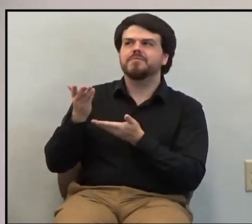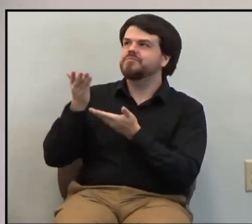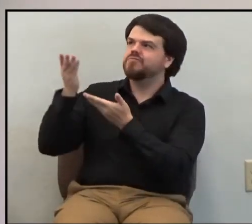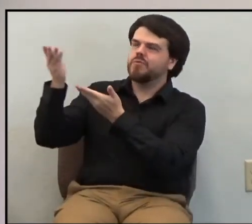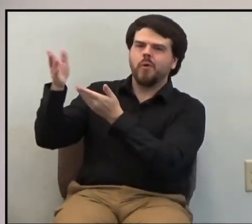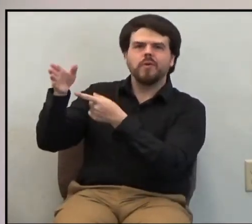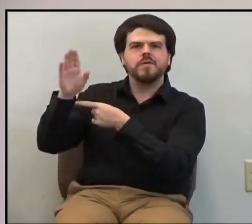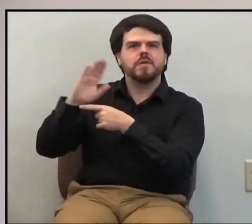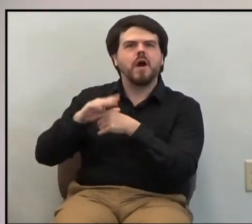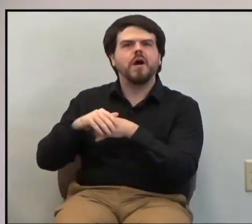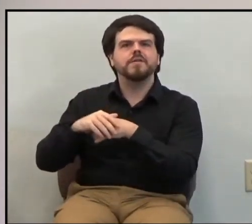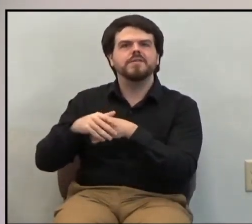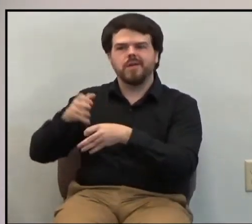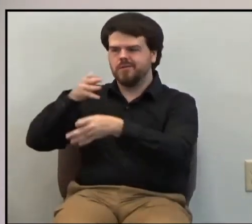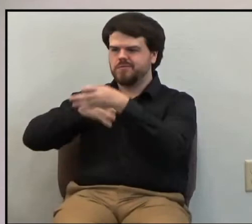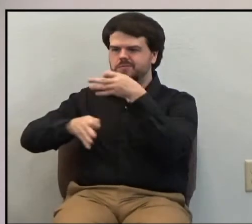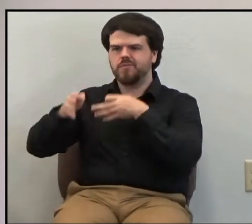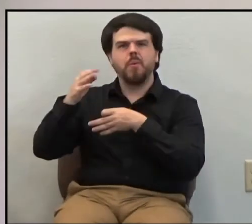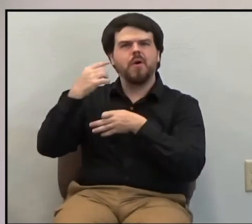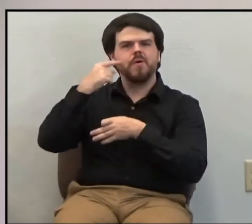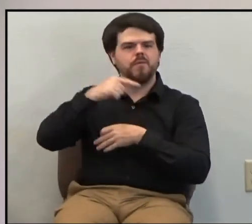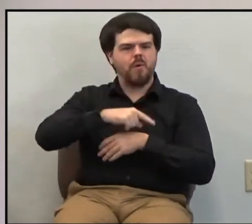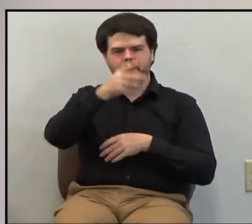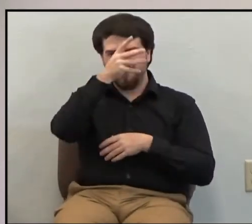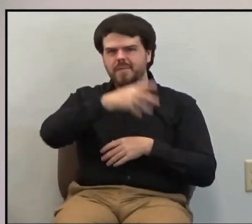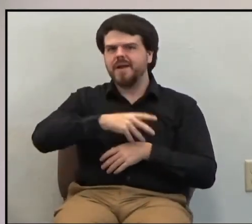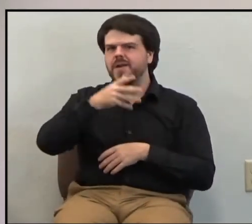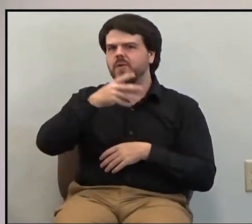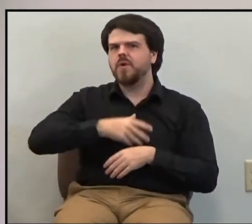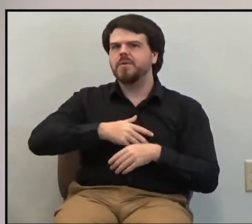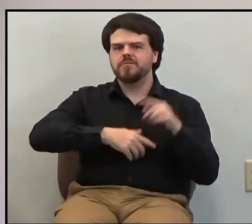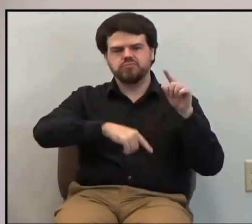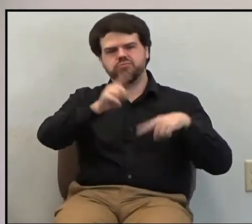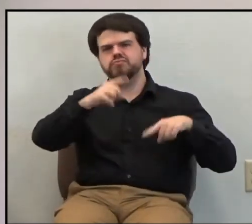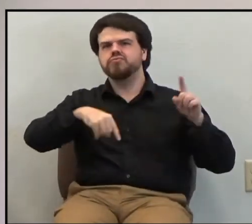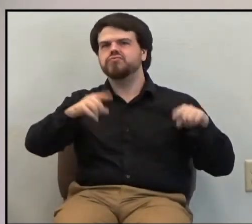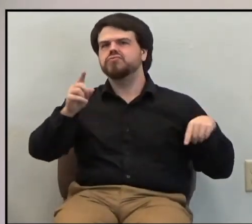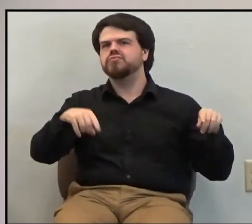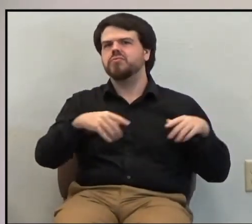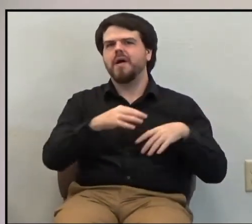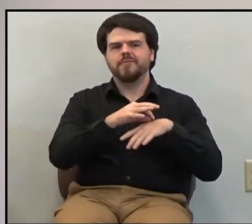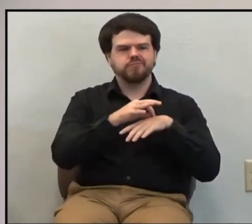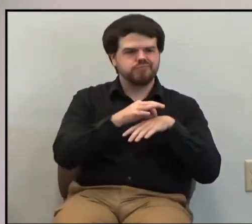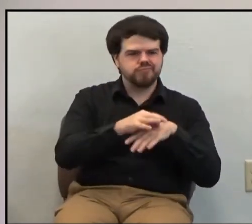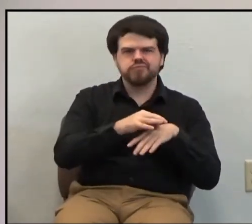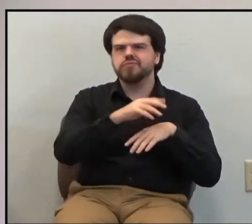sins of men and women of every race, color, and nation.